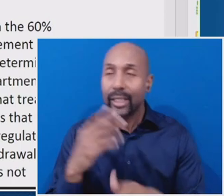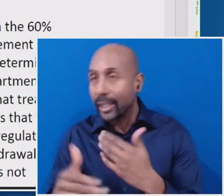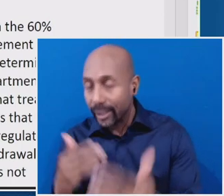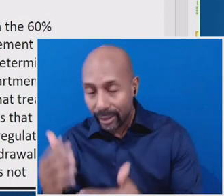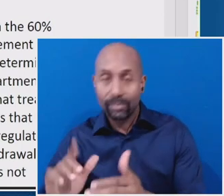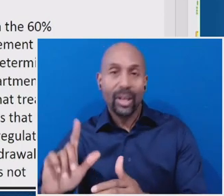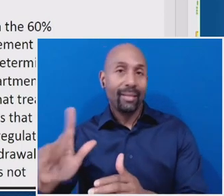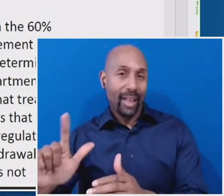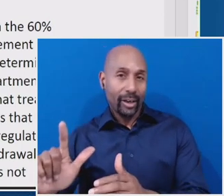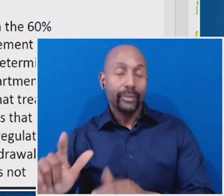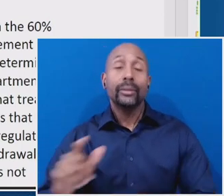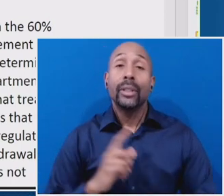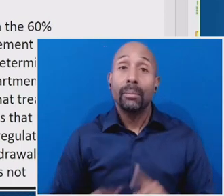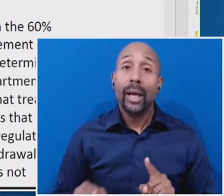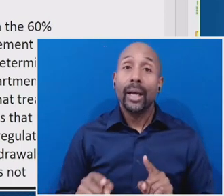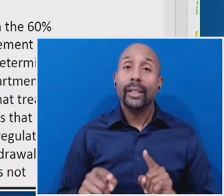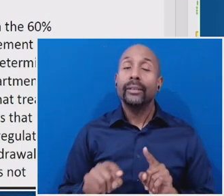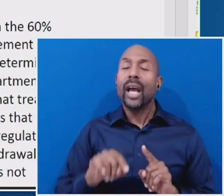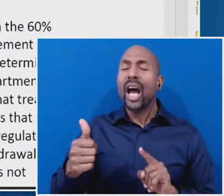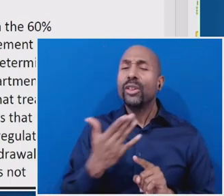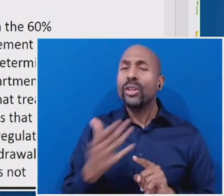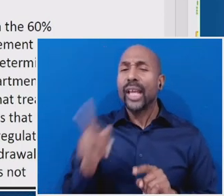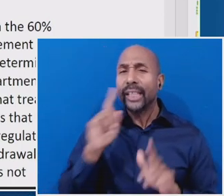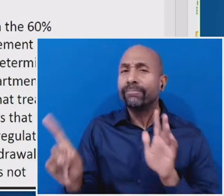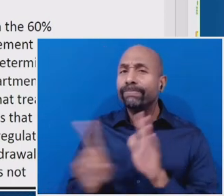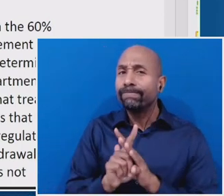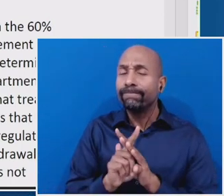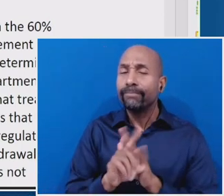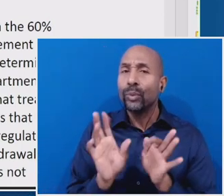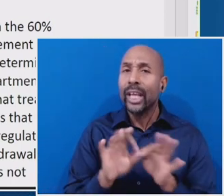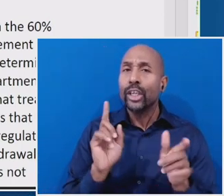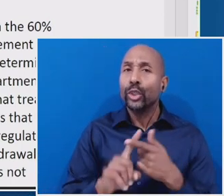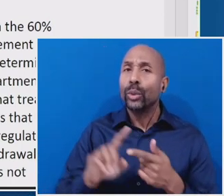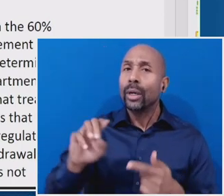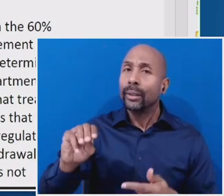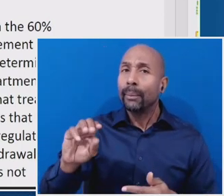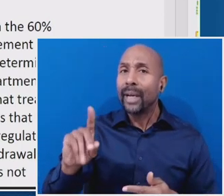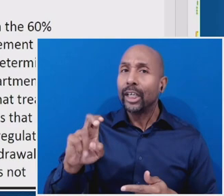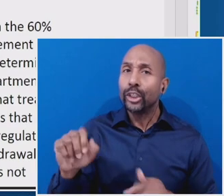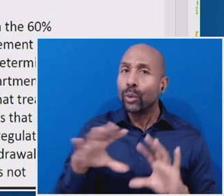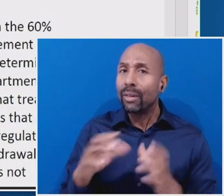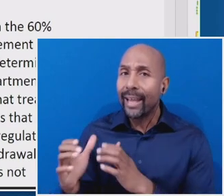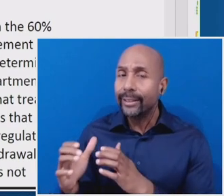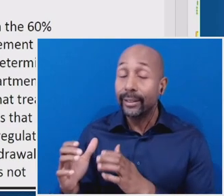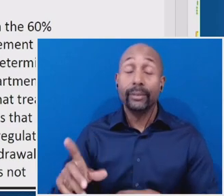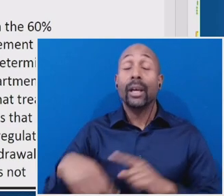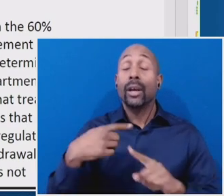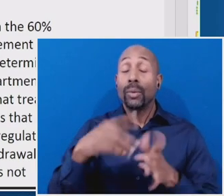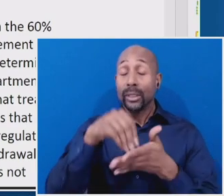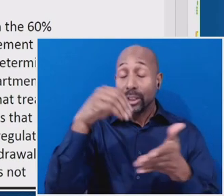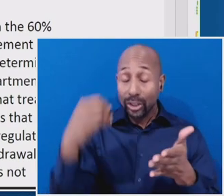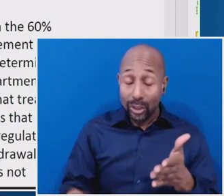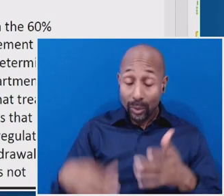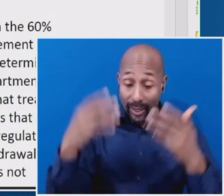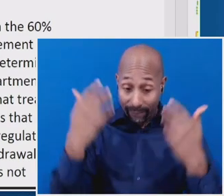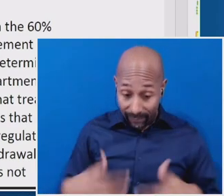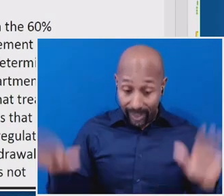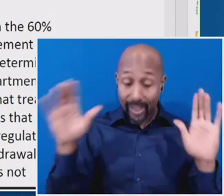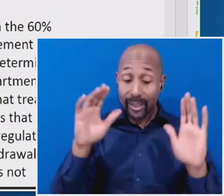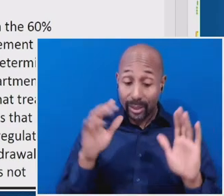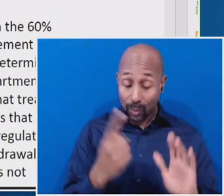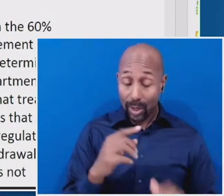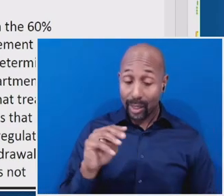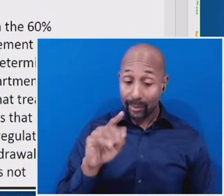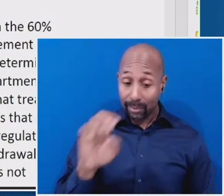but there's another question that comes up related to modules about what do you do when a student completes a module that comprises